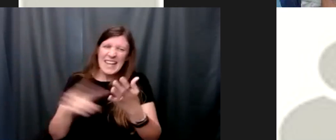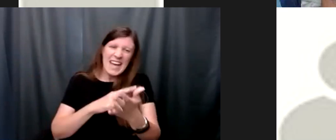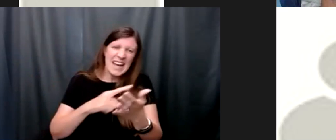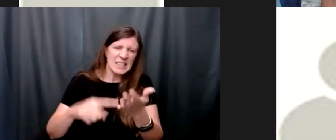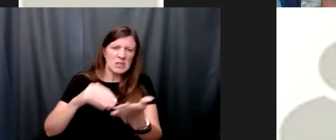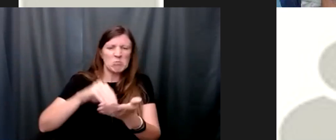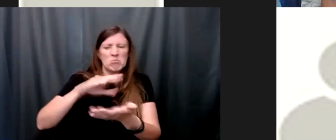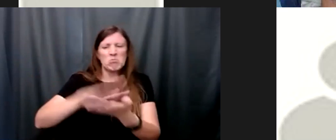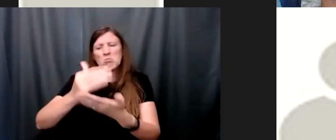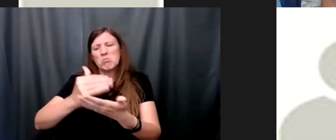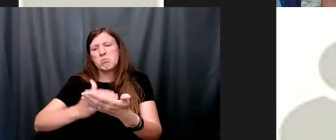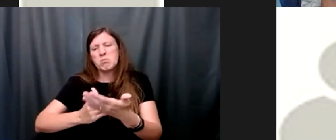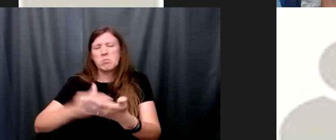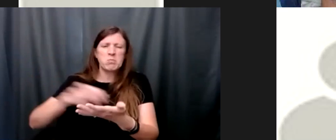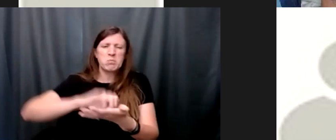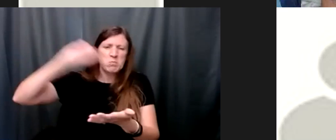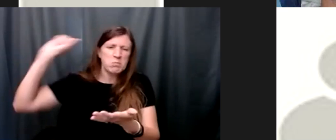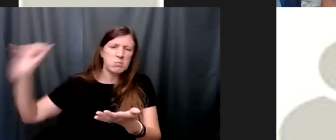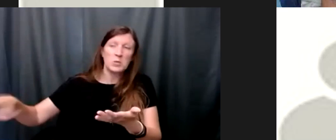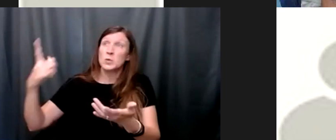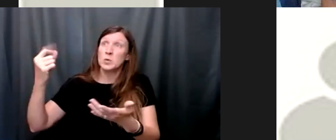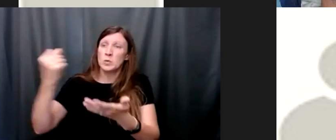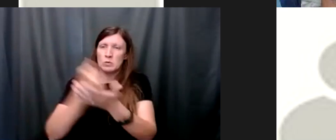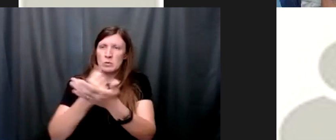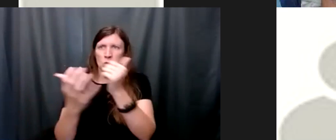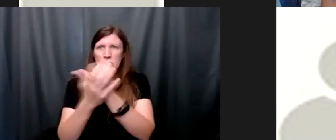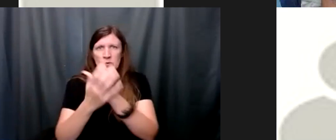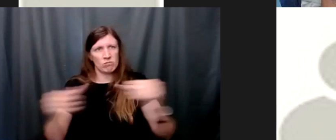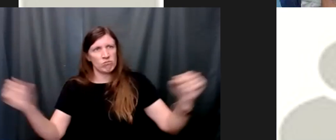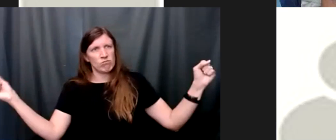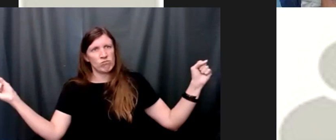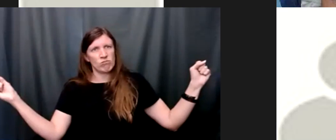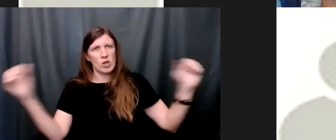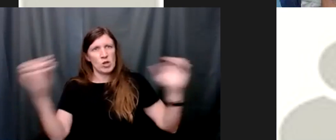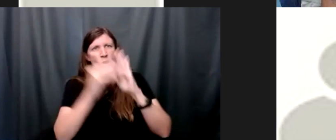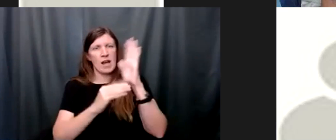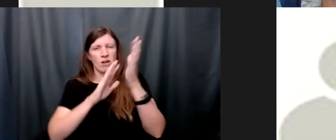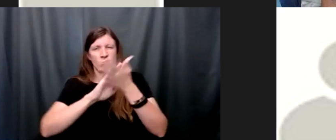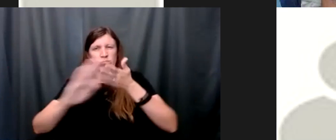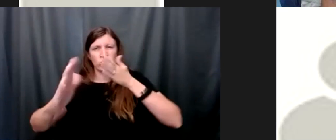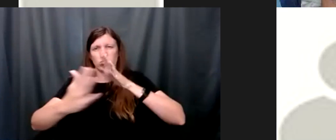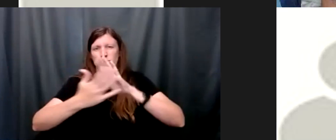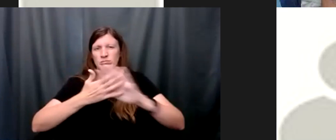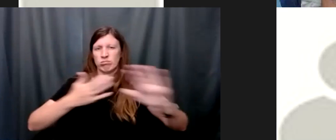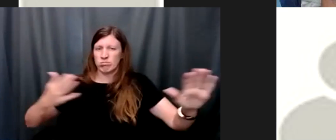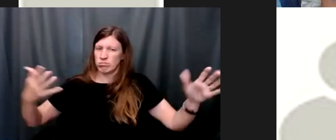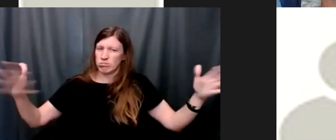it away by nailing it to the cross disarming the spiritual rulers and authority